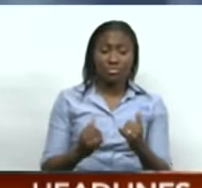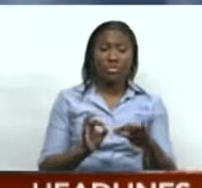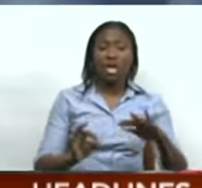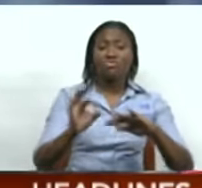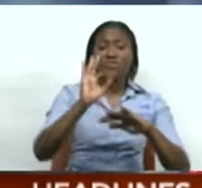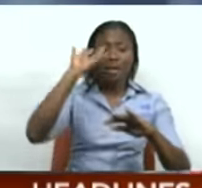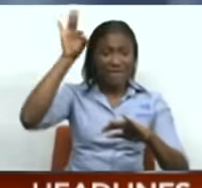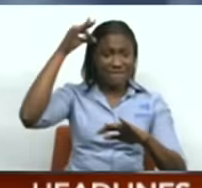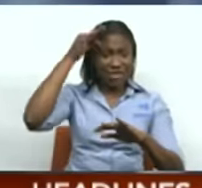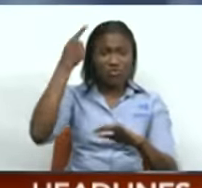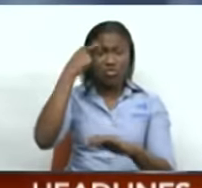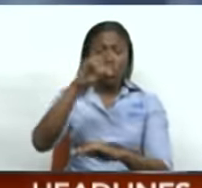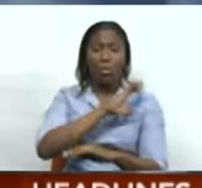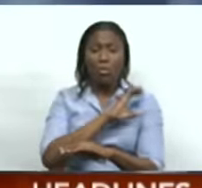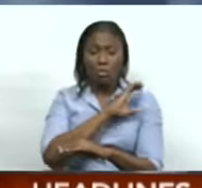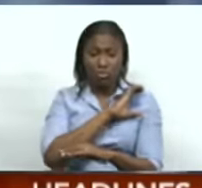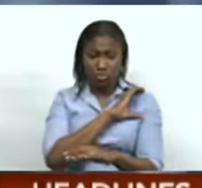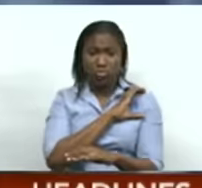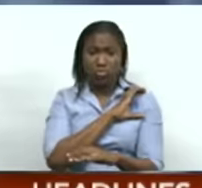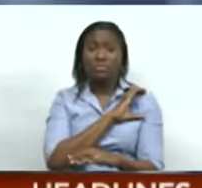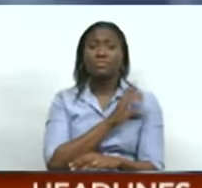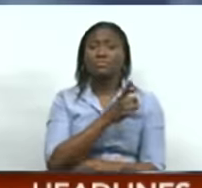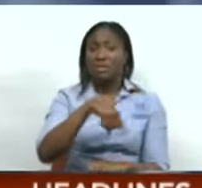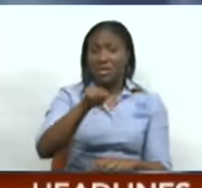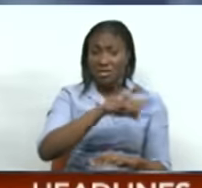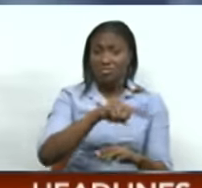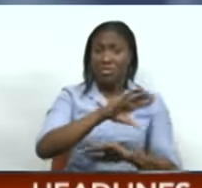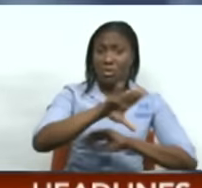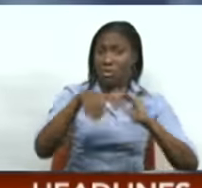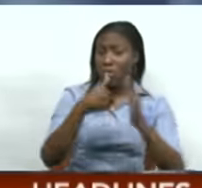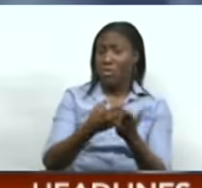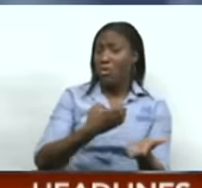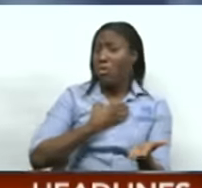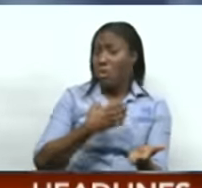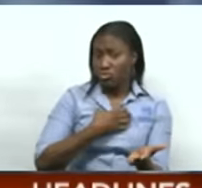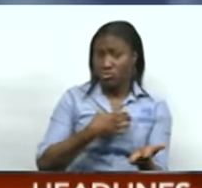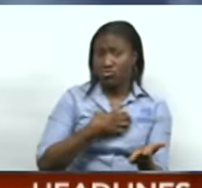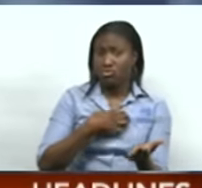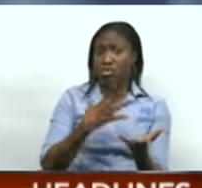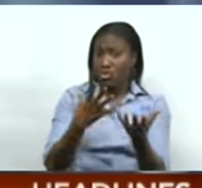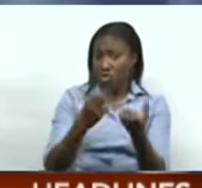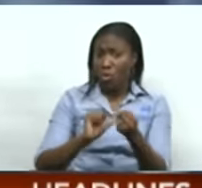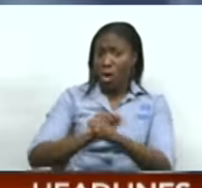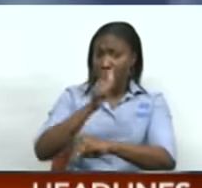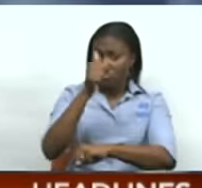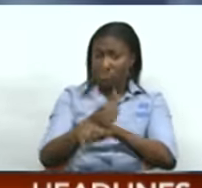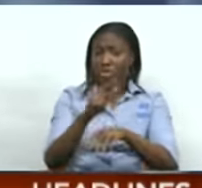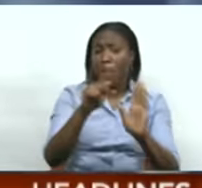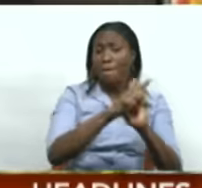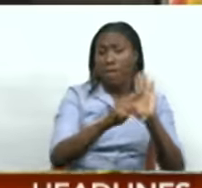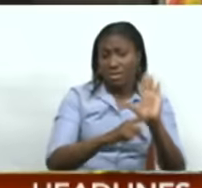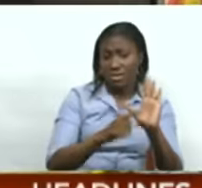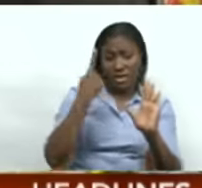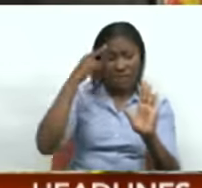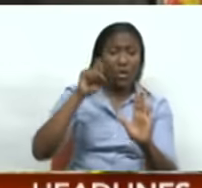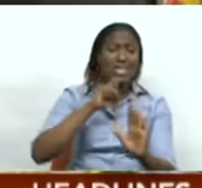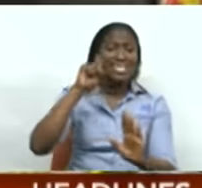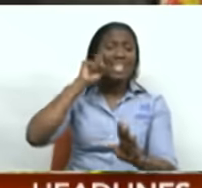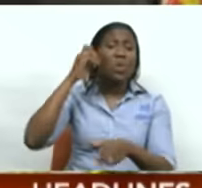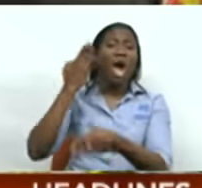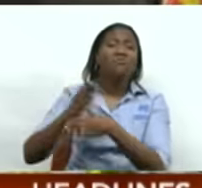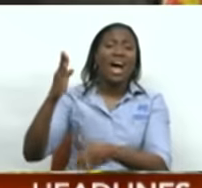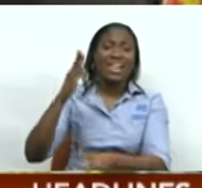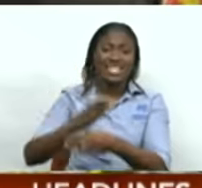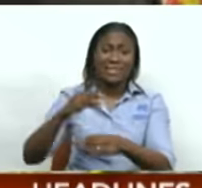Police Welfare Associations is making a clarion call tonight for the implementation of a sexual harassment policy for police services across the region.